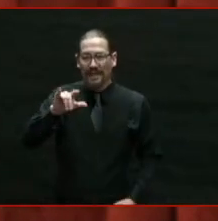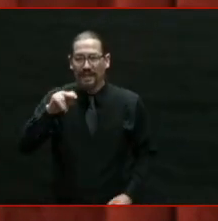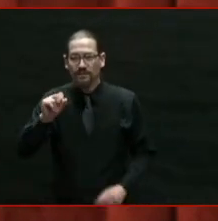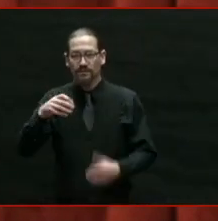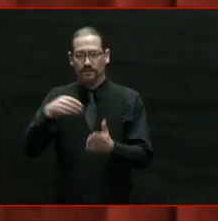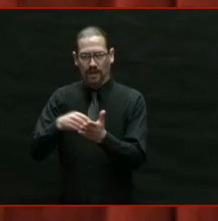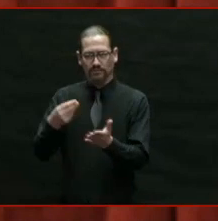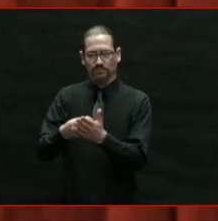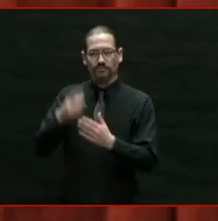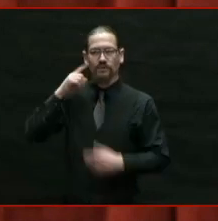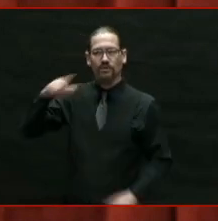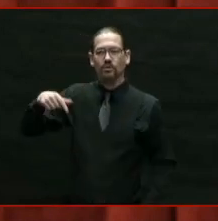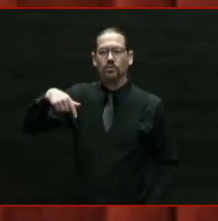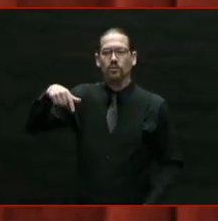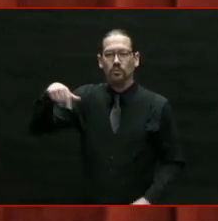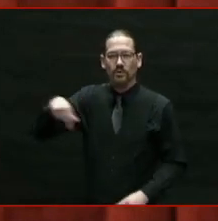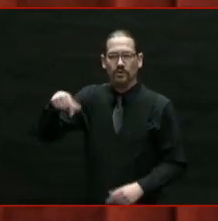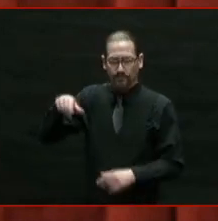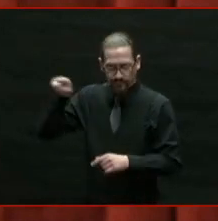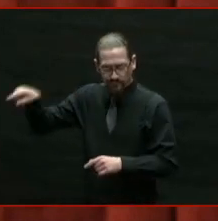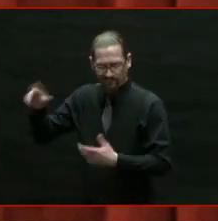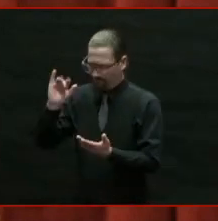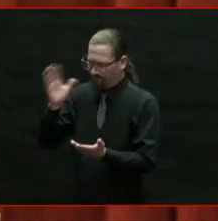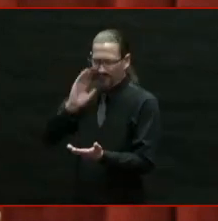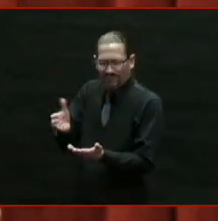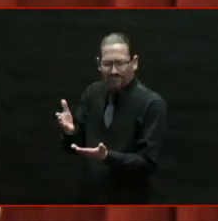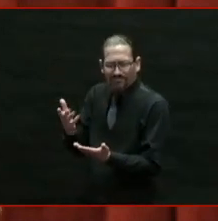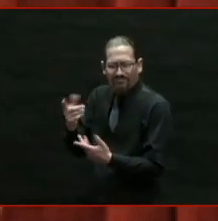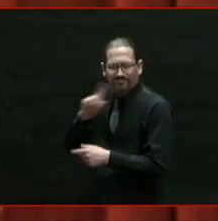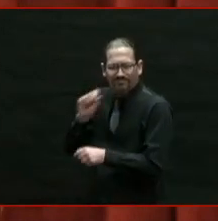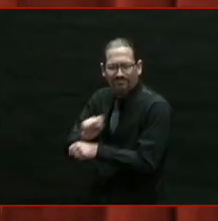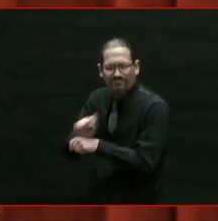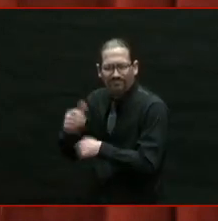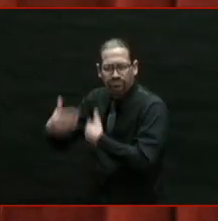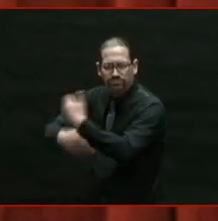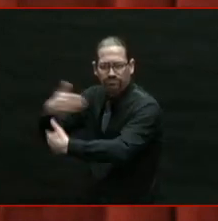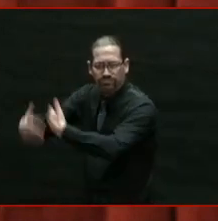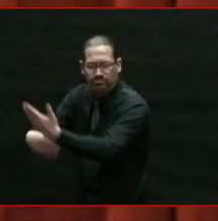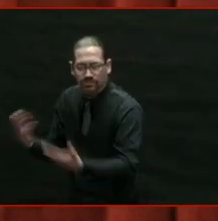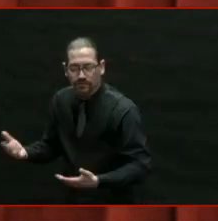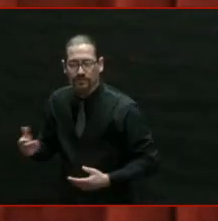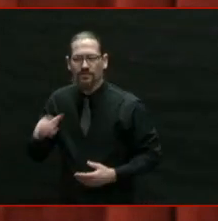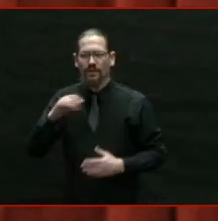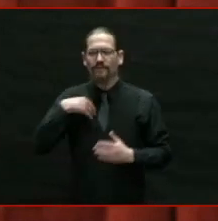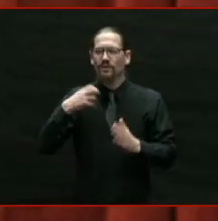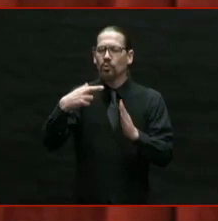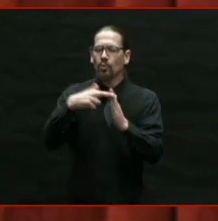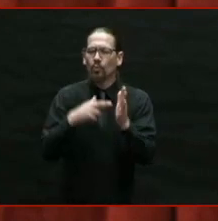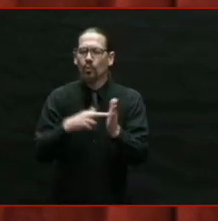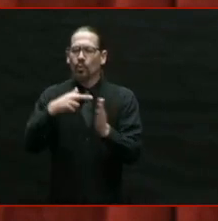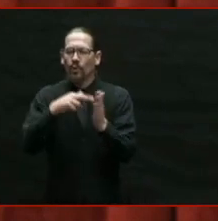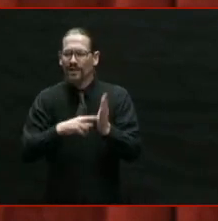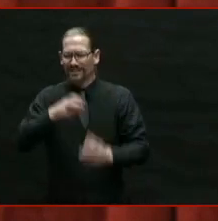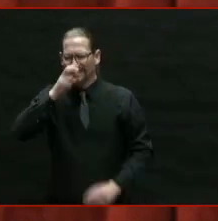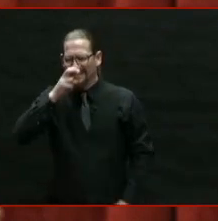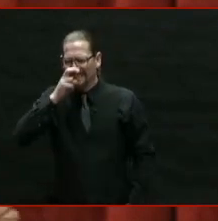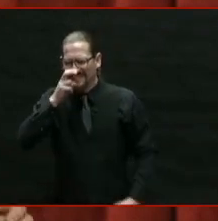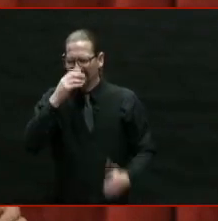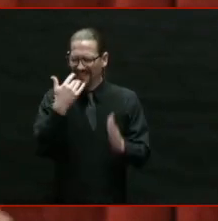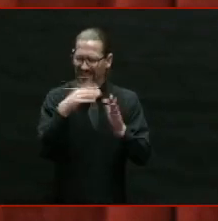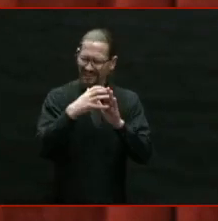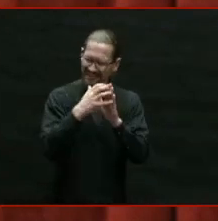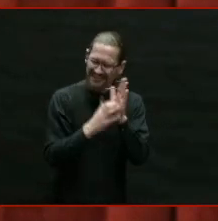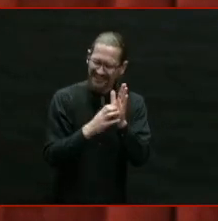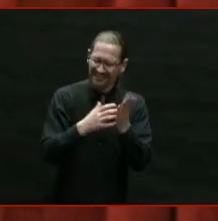also cut thousands of pages of unnecessary regulations and started the state's first small business